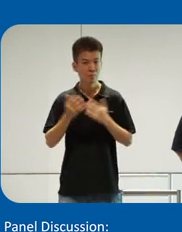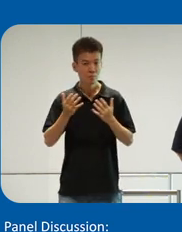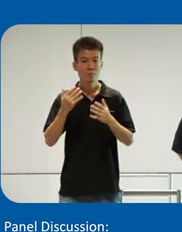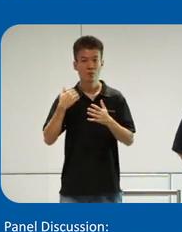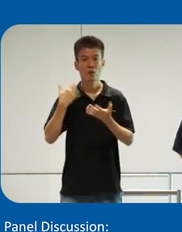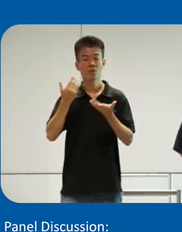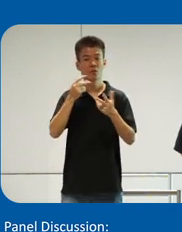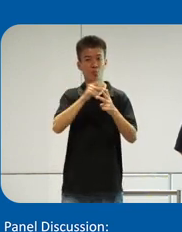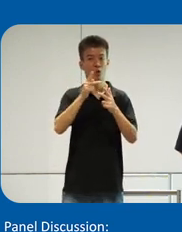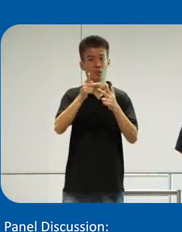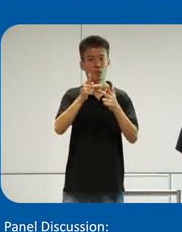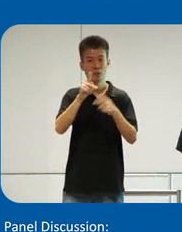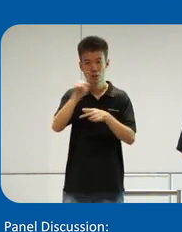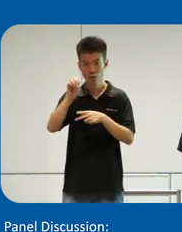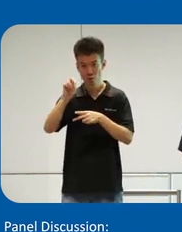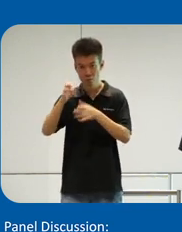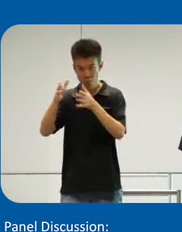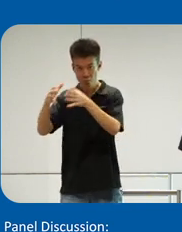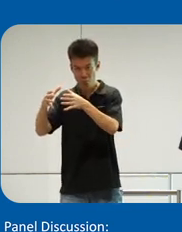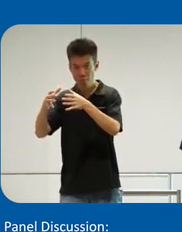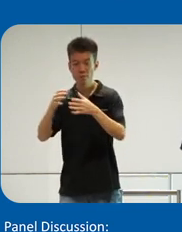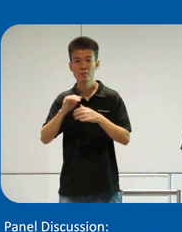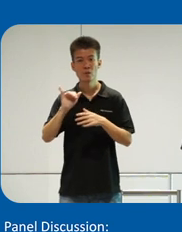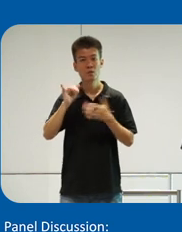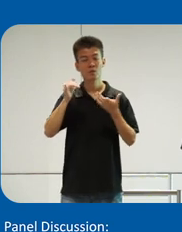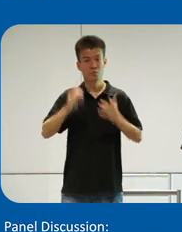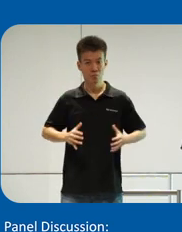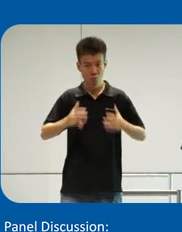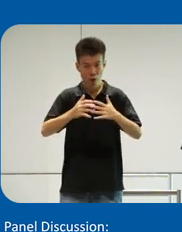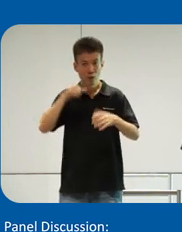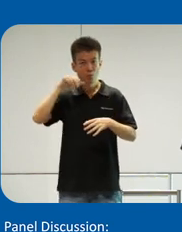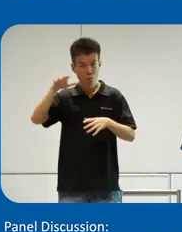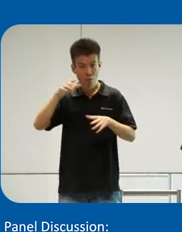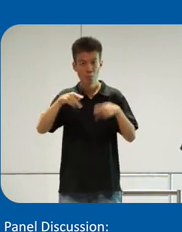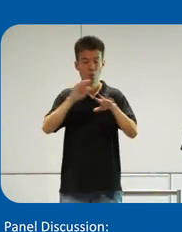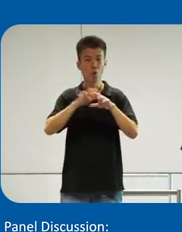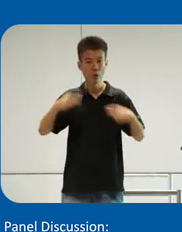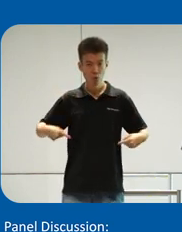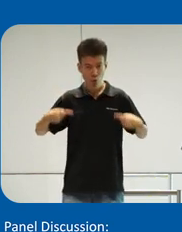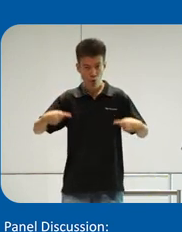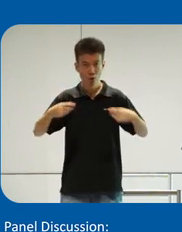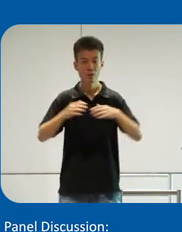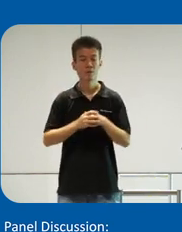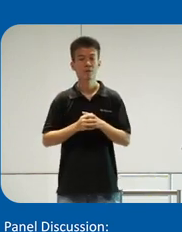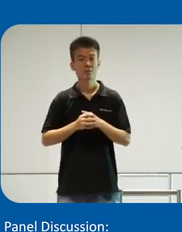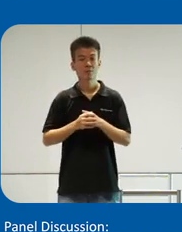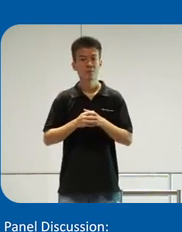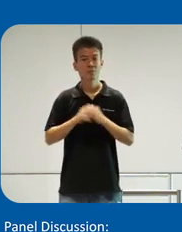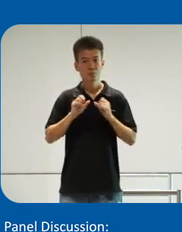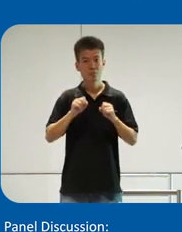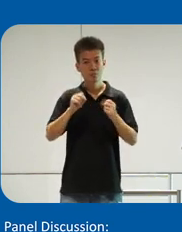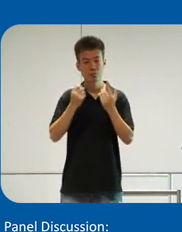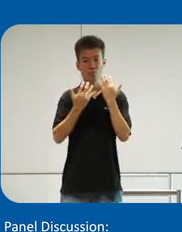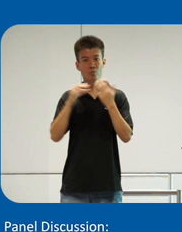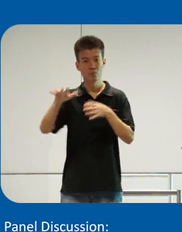having priority zones where, you know, pregnant women, people in a wheelchair will be able to wait